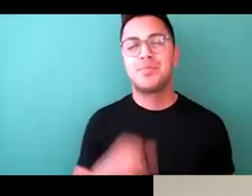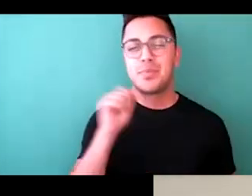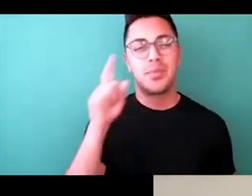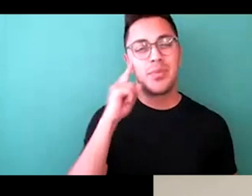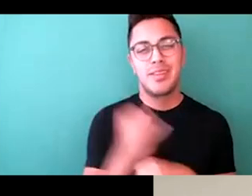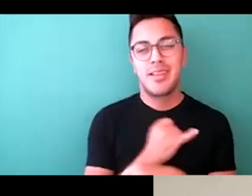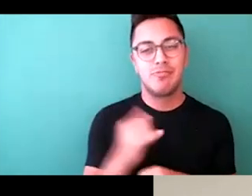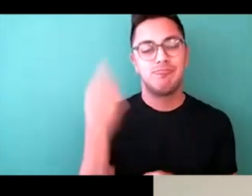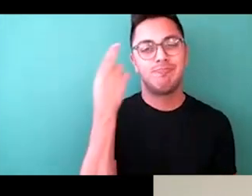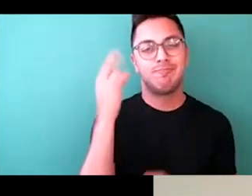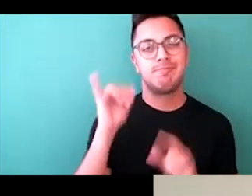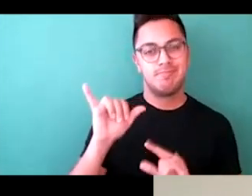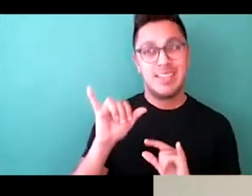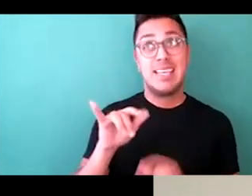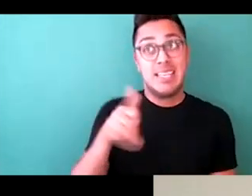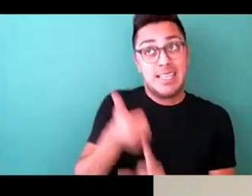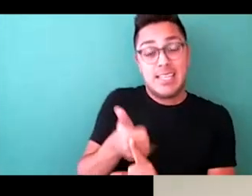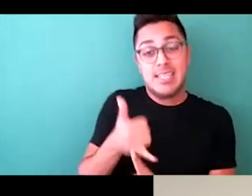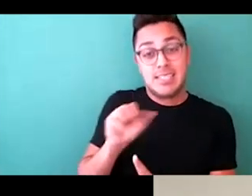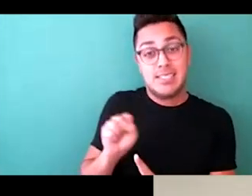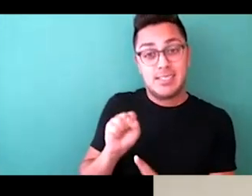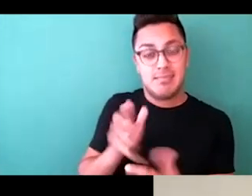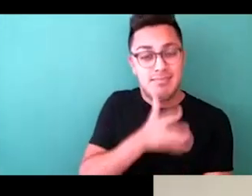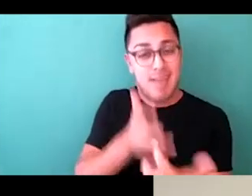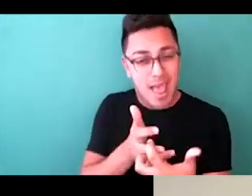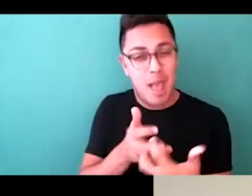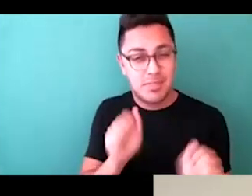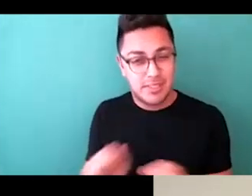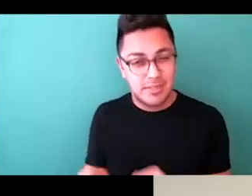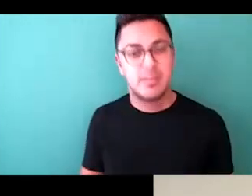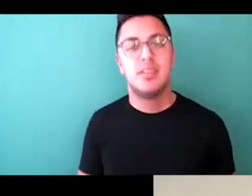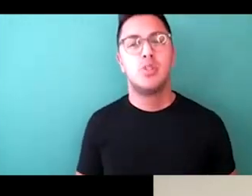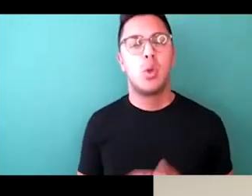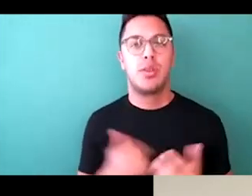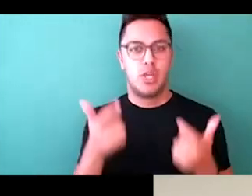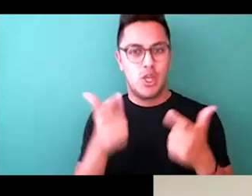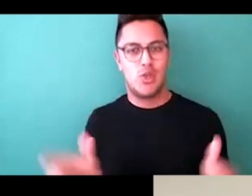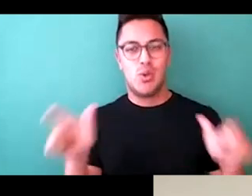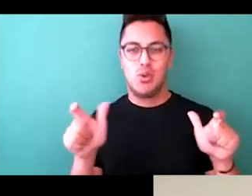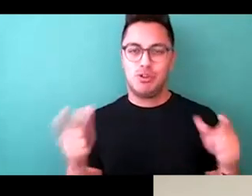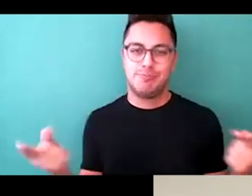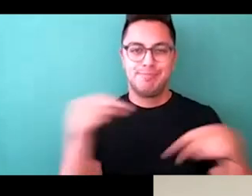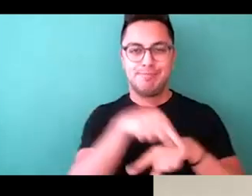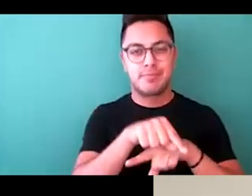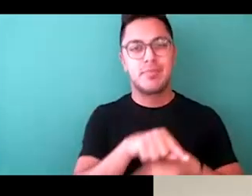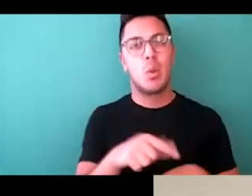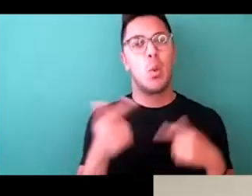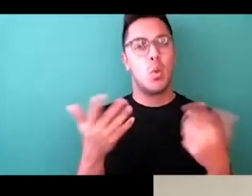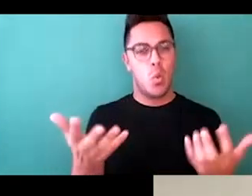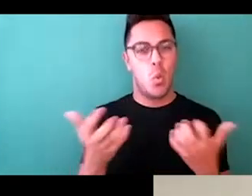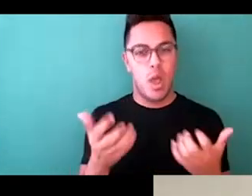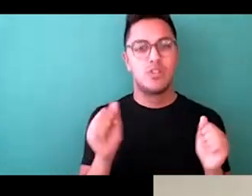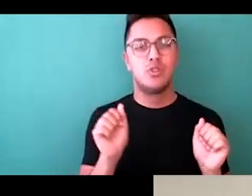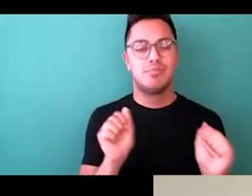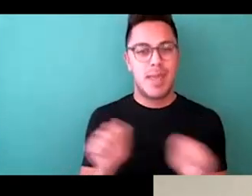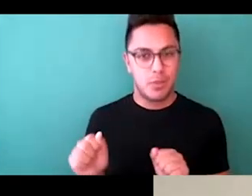that it's adaptive in a way, and I think there's a huge cross that we would love to, you know, be able to further